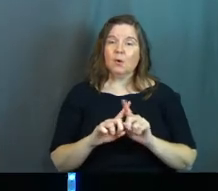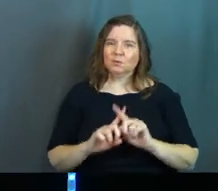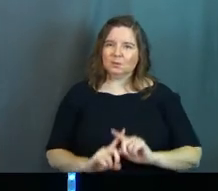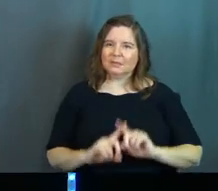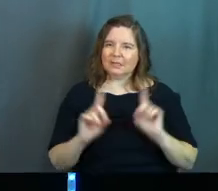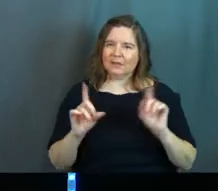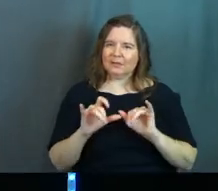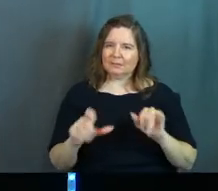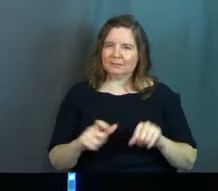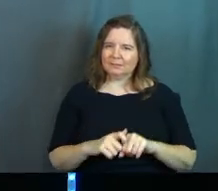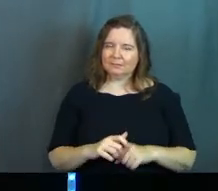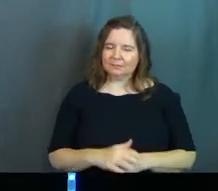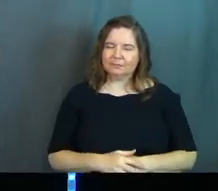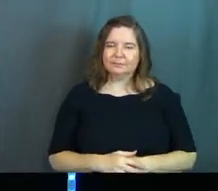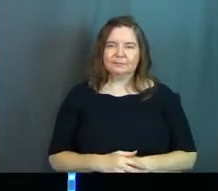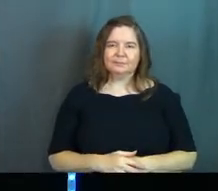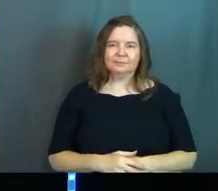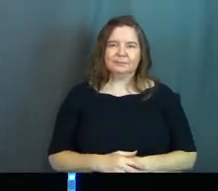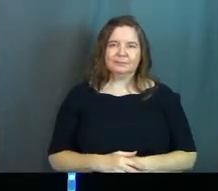different.